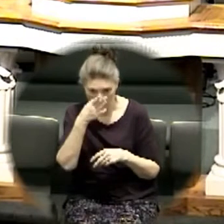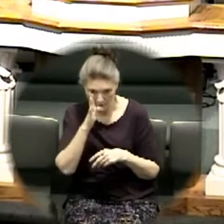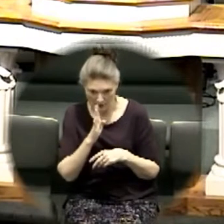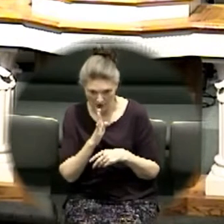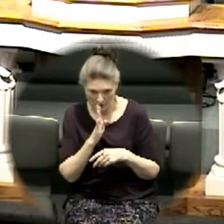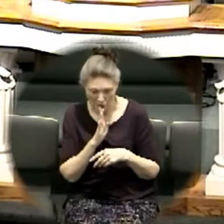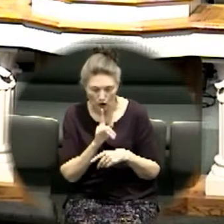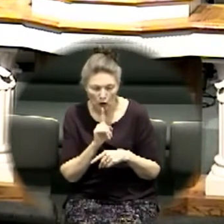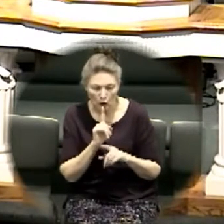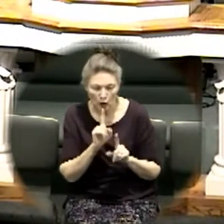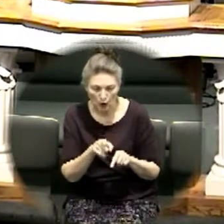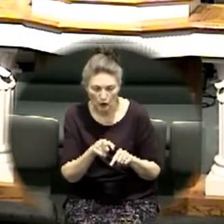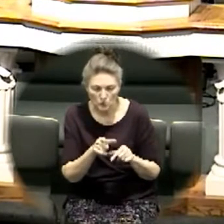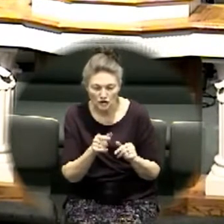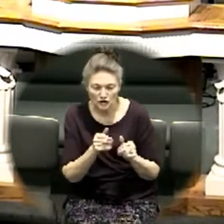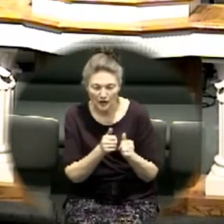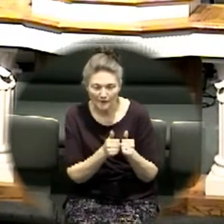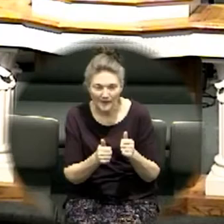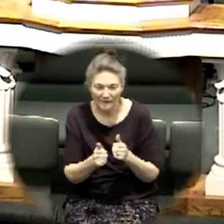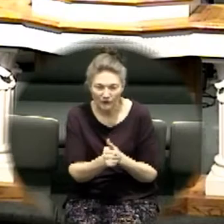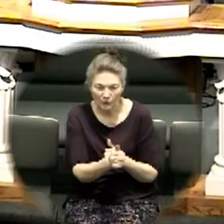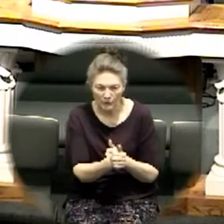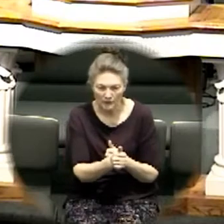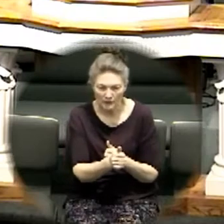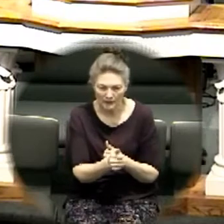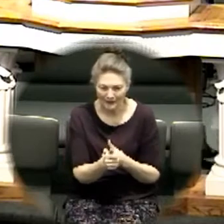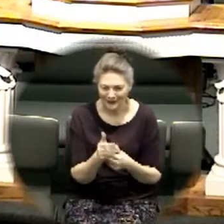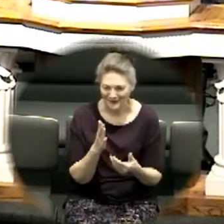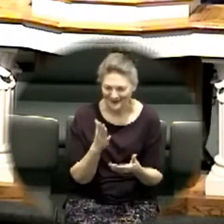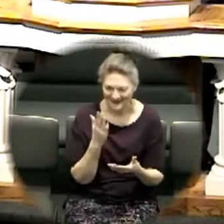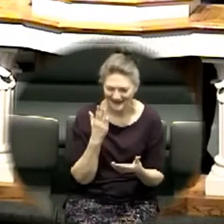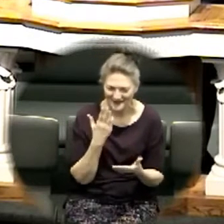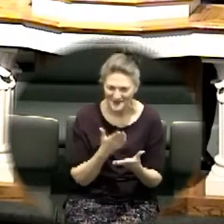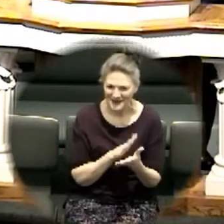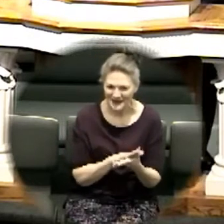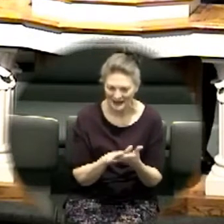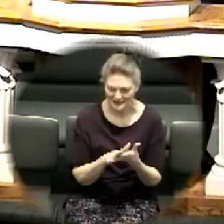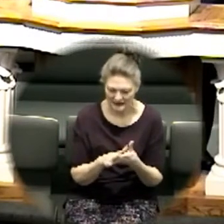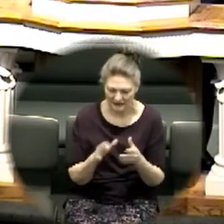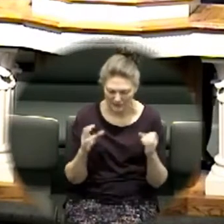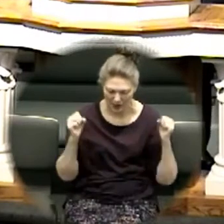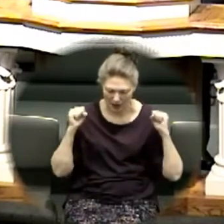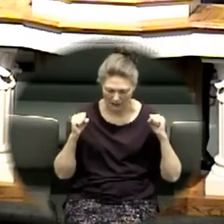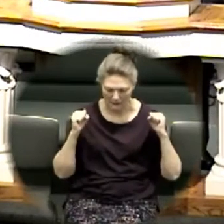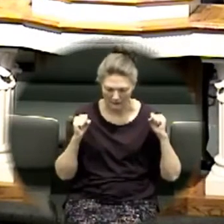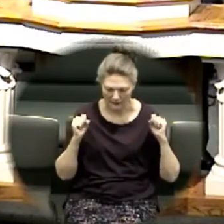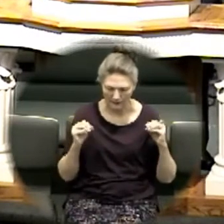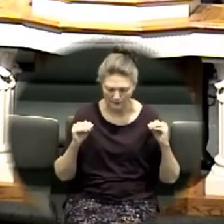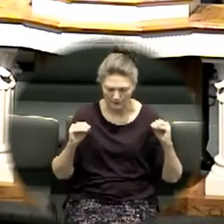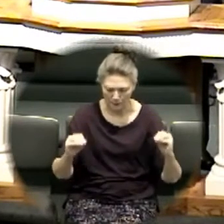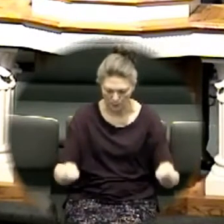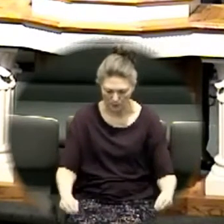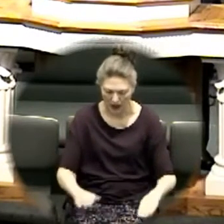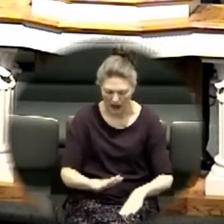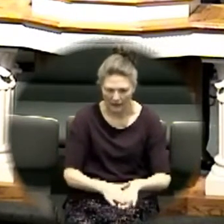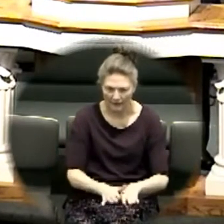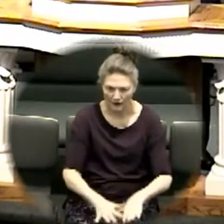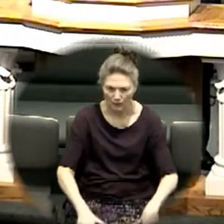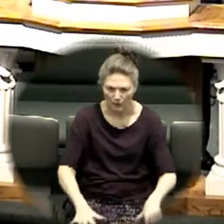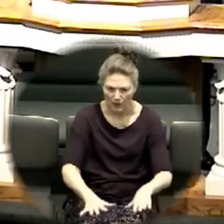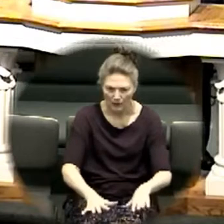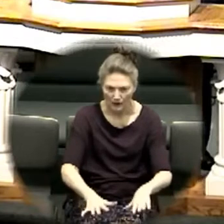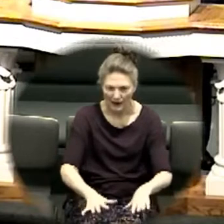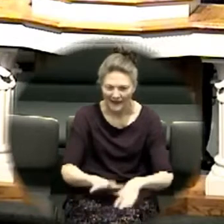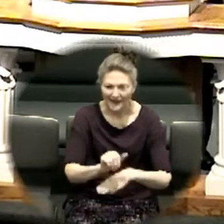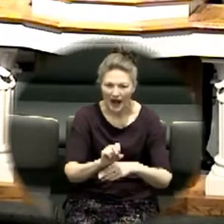and then the ark got little legs and walked down into the water and began to part everything that's not what